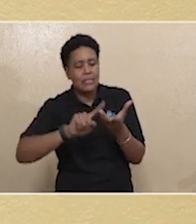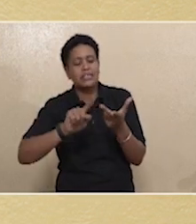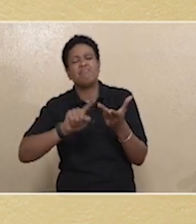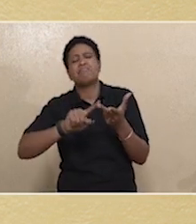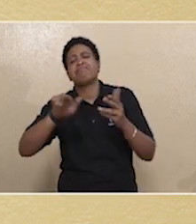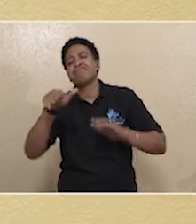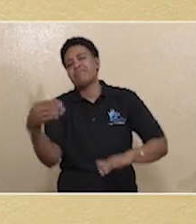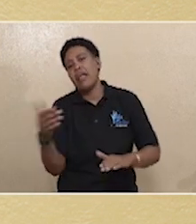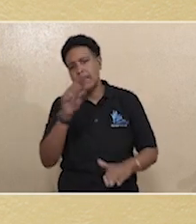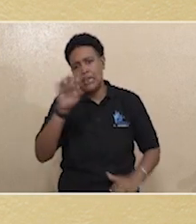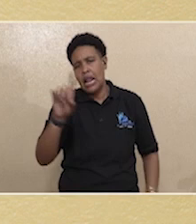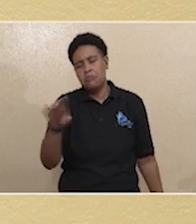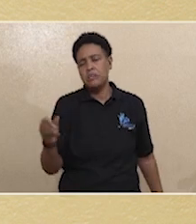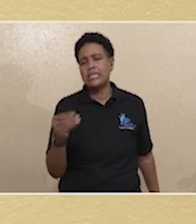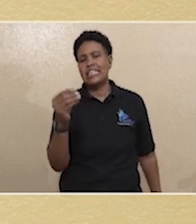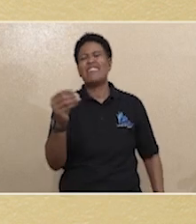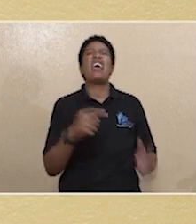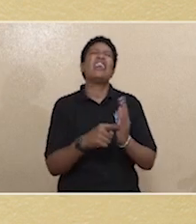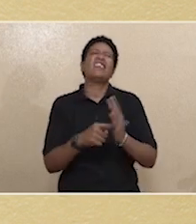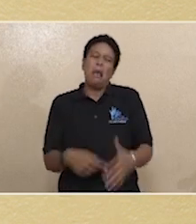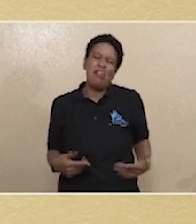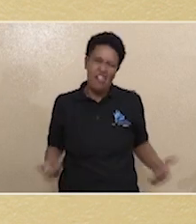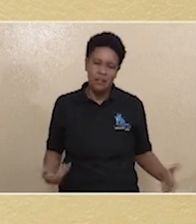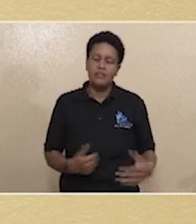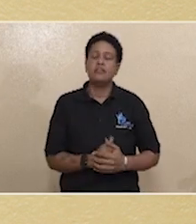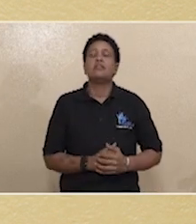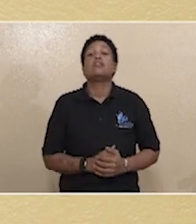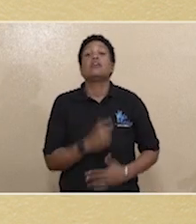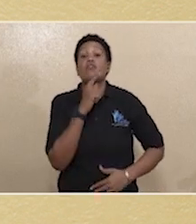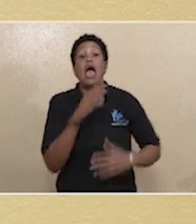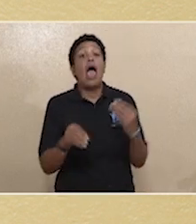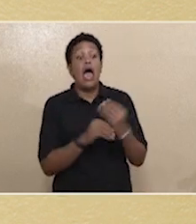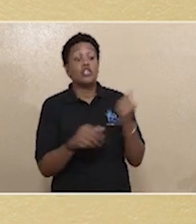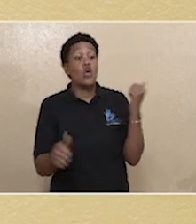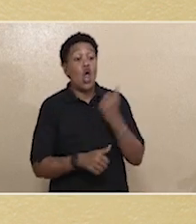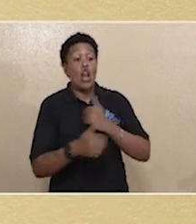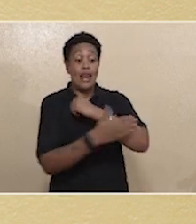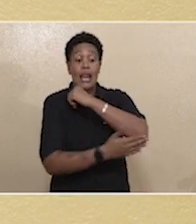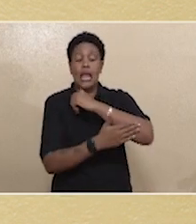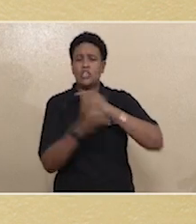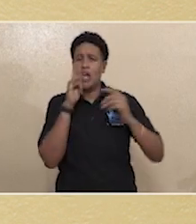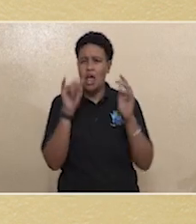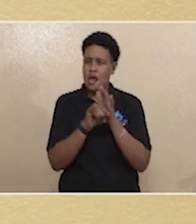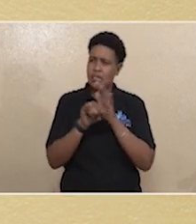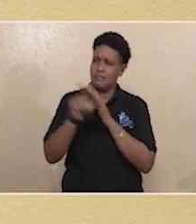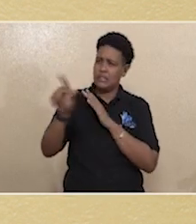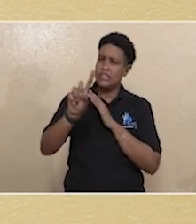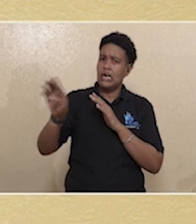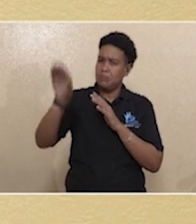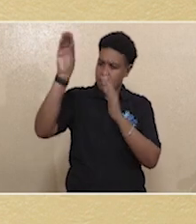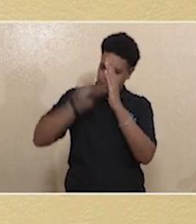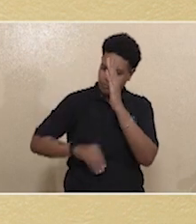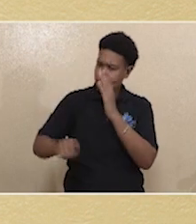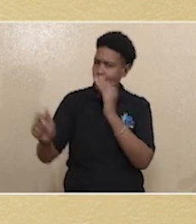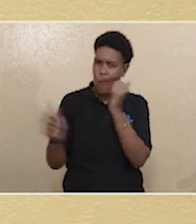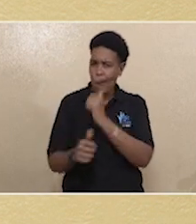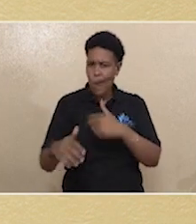death databases, to give you some examples. Also, under the national identification databases,